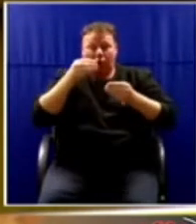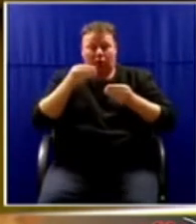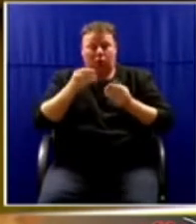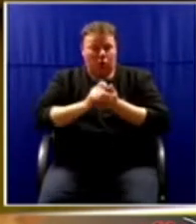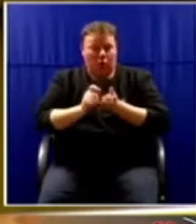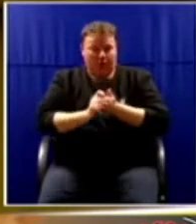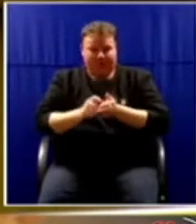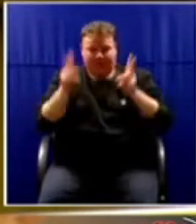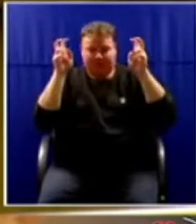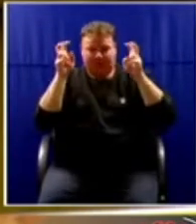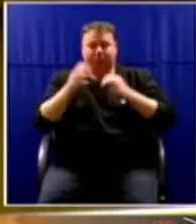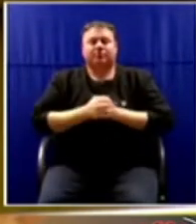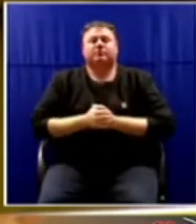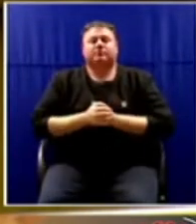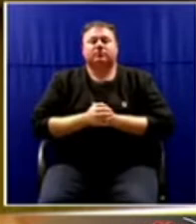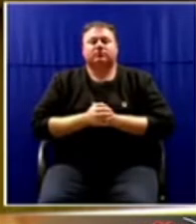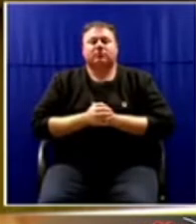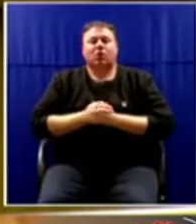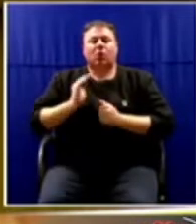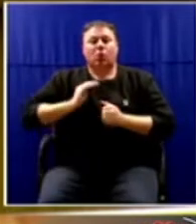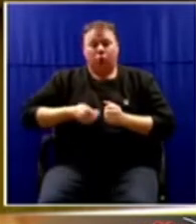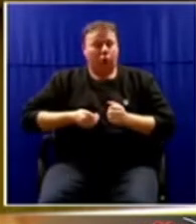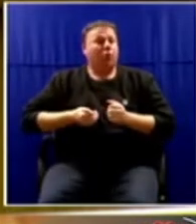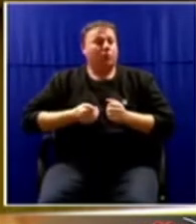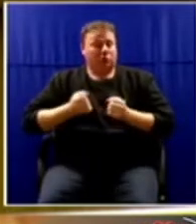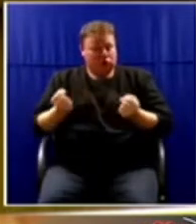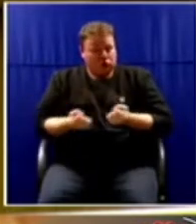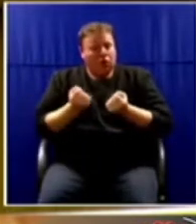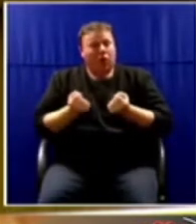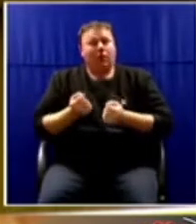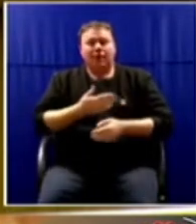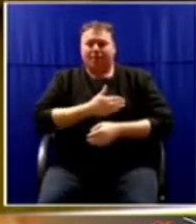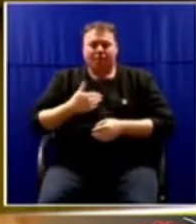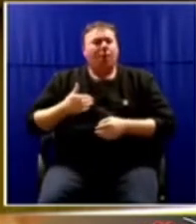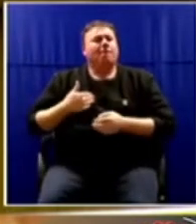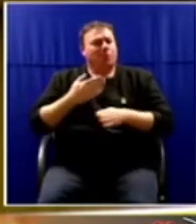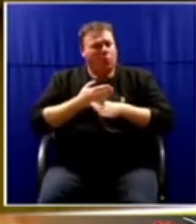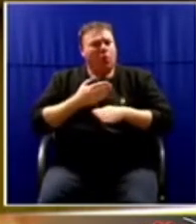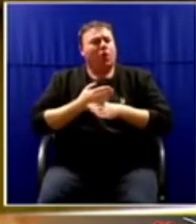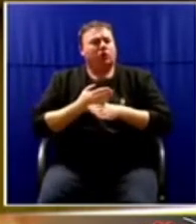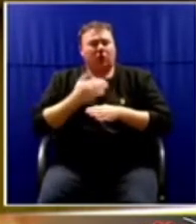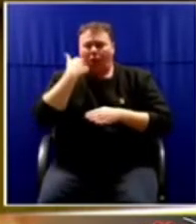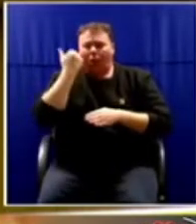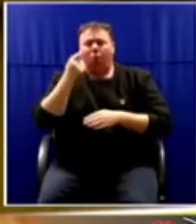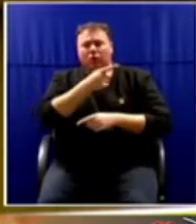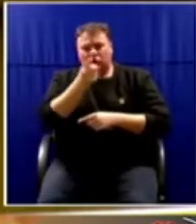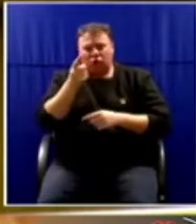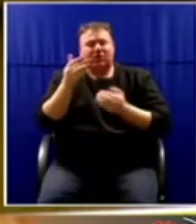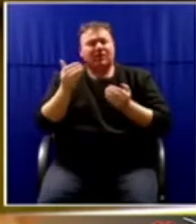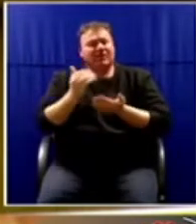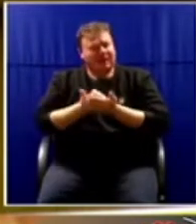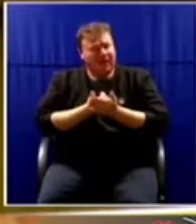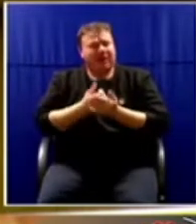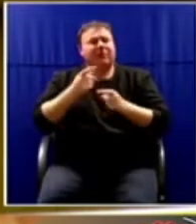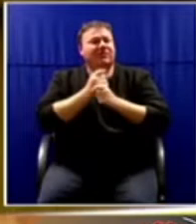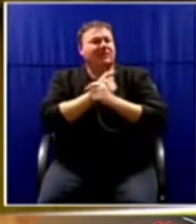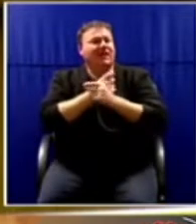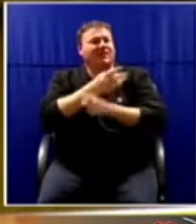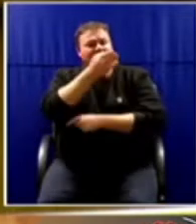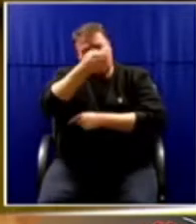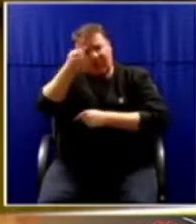women are strong. My mom works and I want her to be safe on a taxi, close quote.